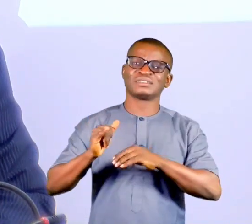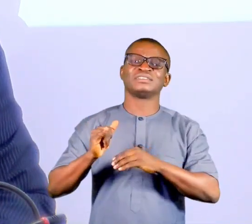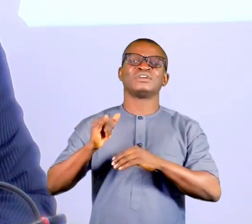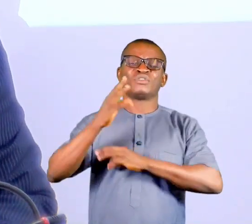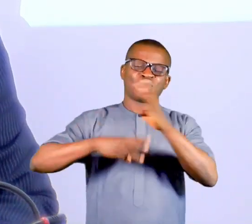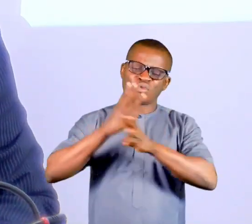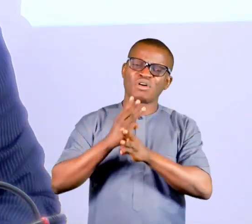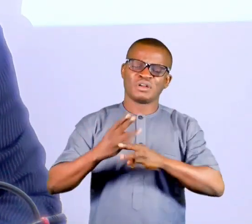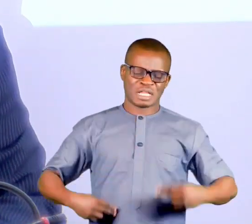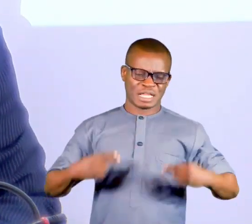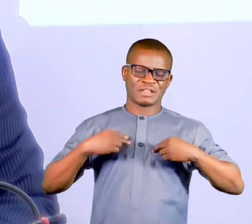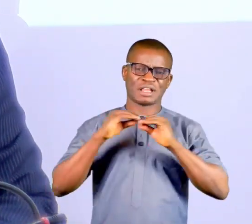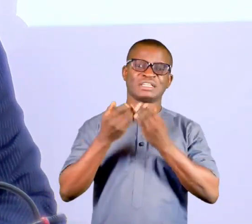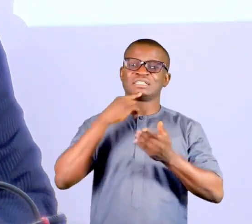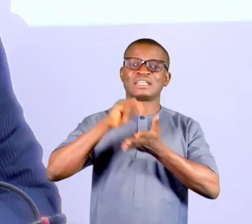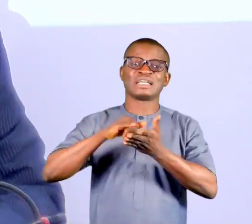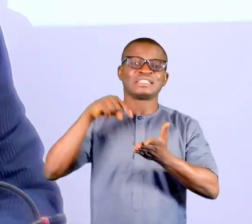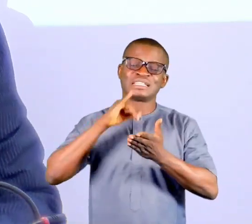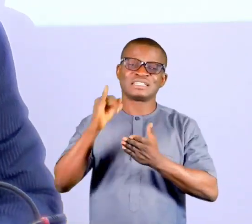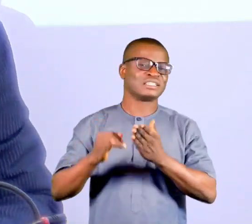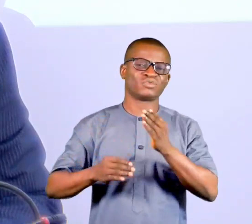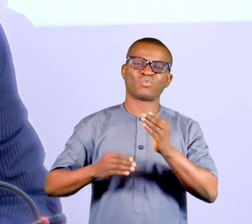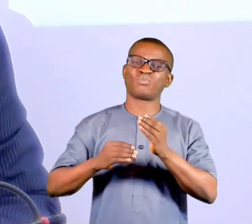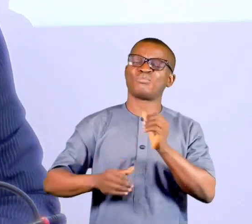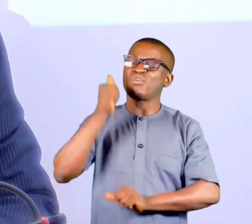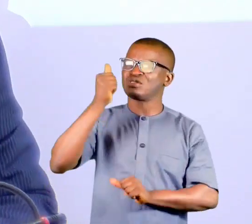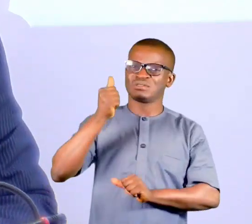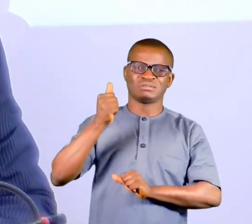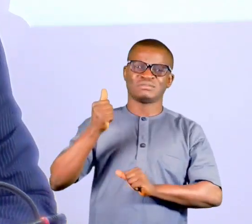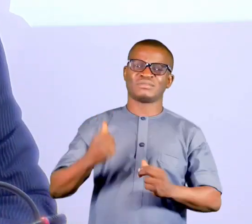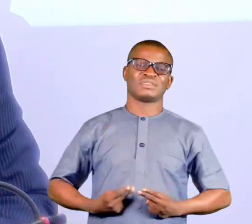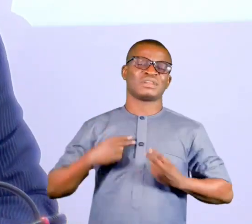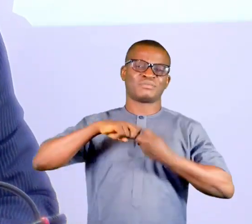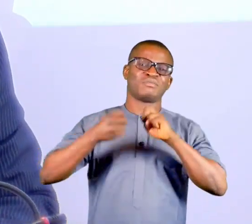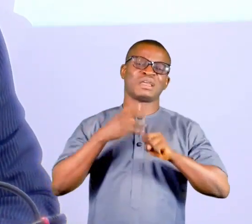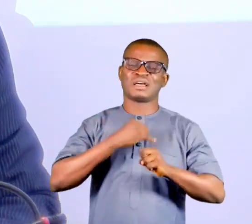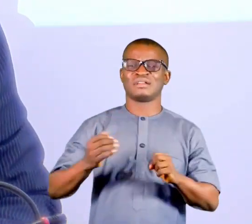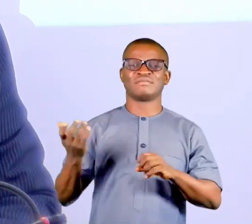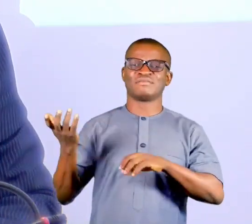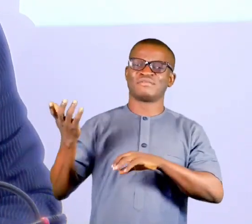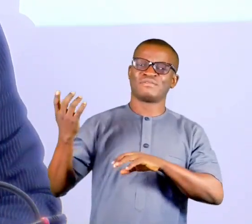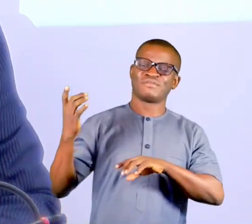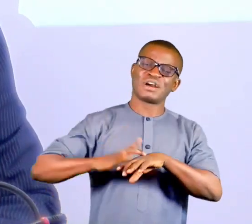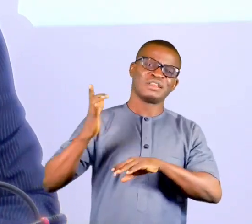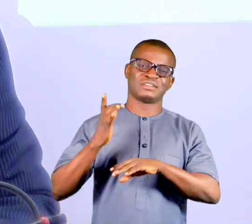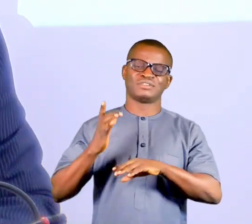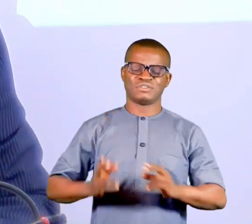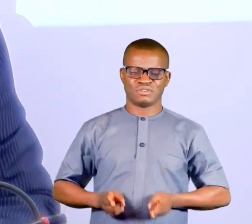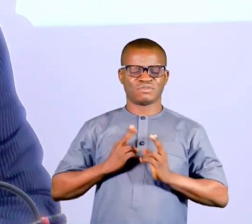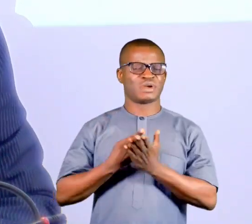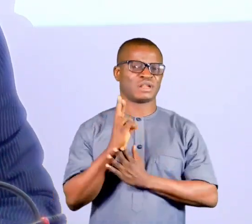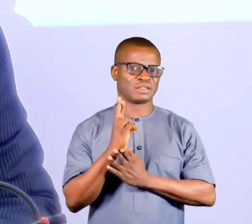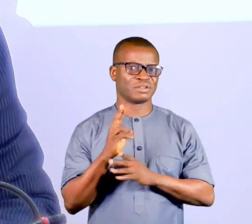World Health Organization has said that it is a major public health problem and a violation of human rights support since. The United